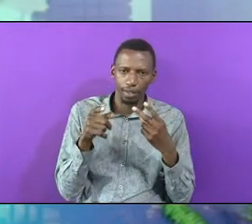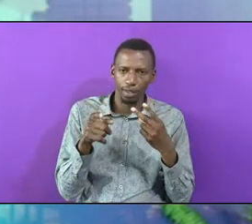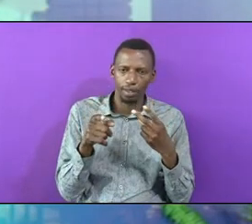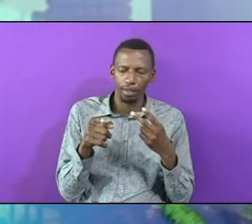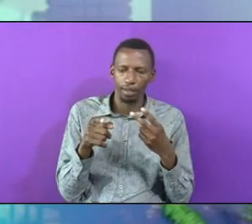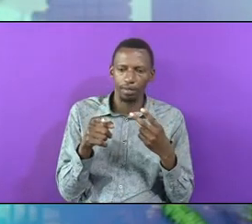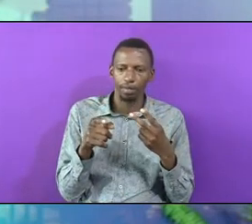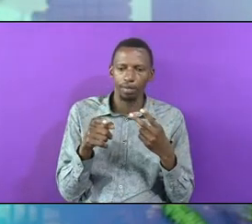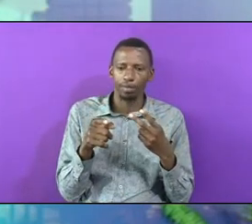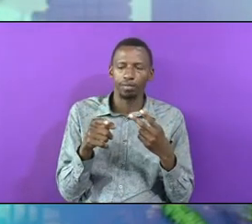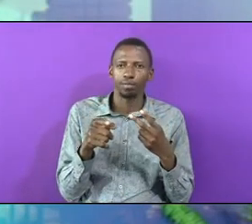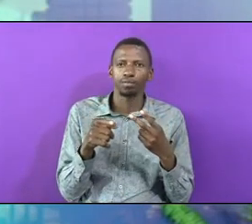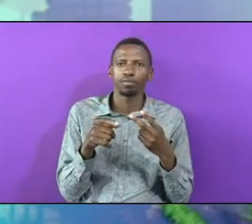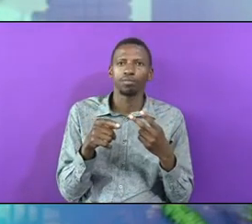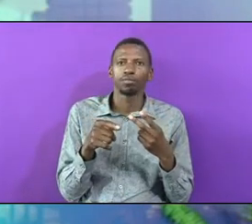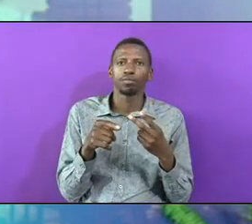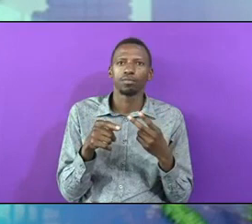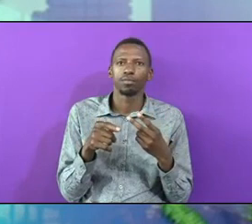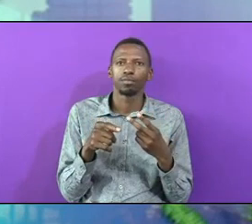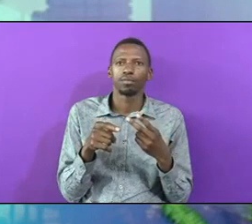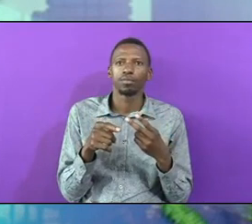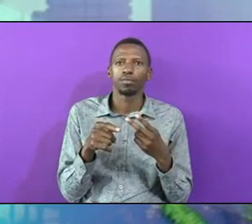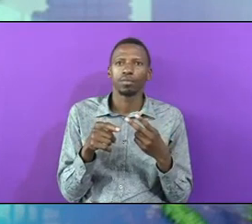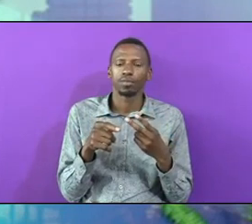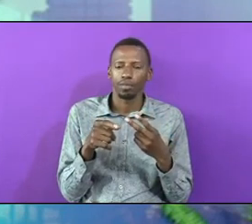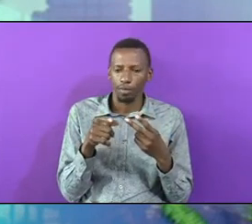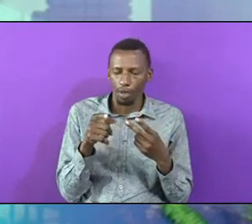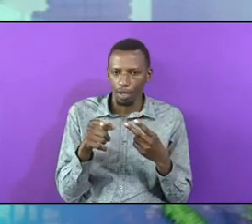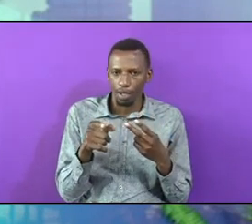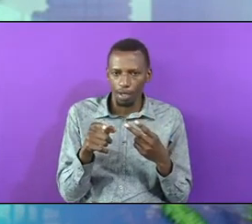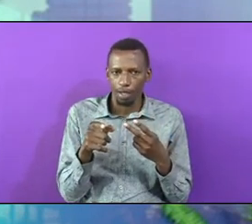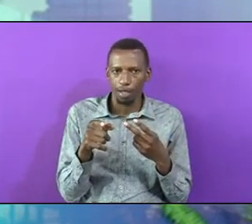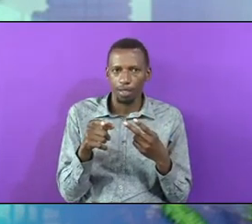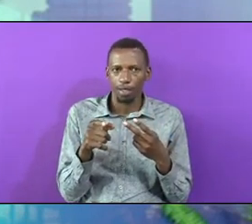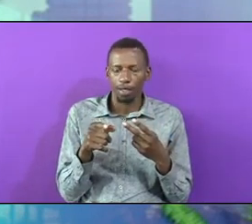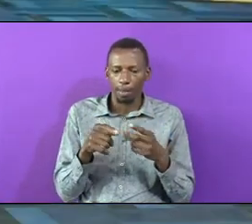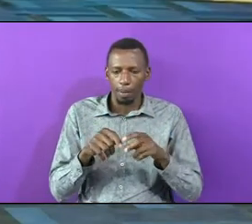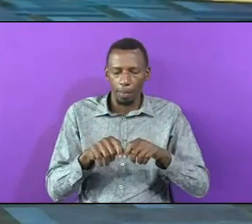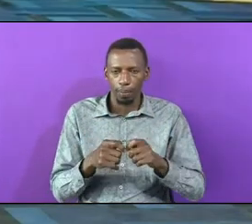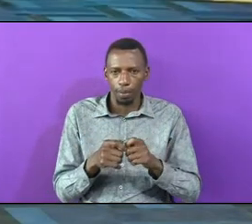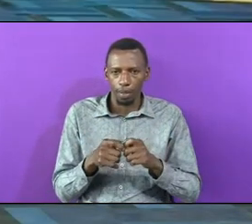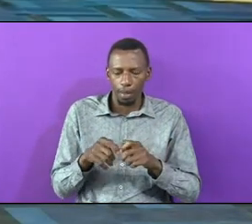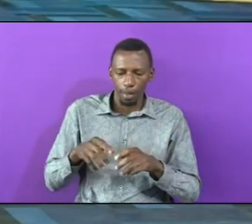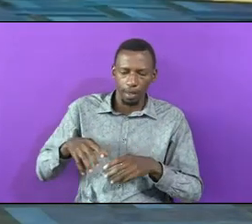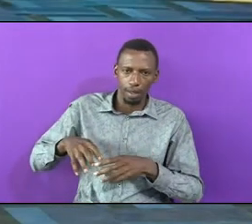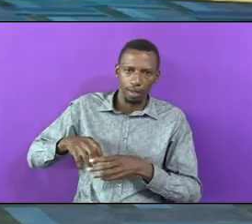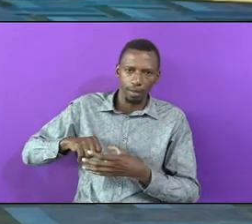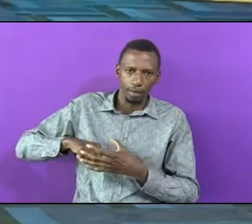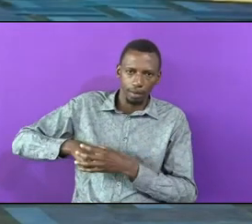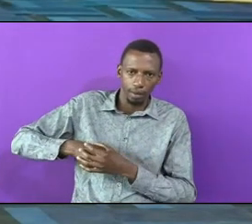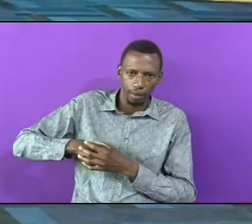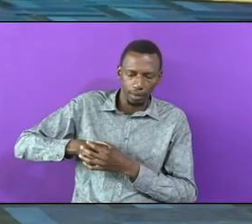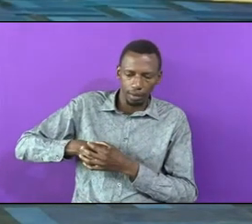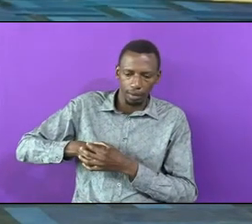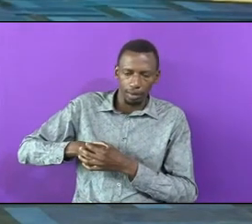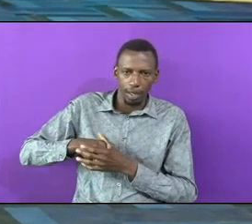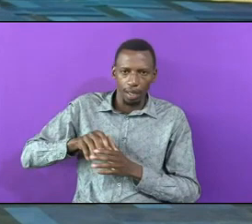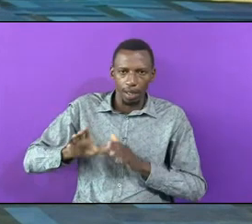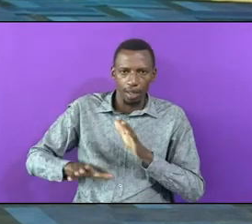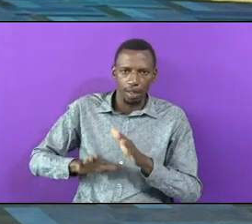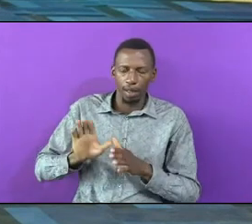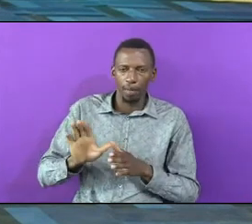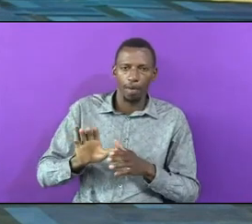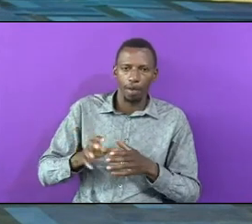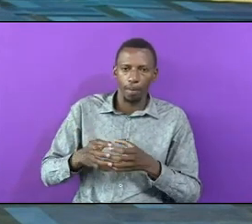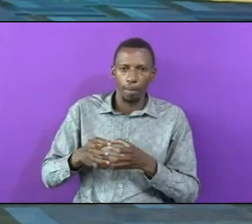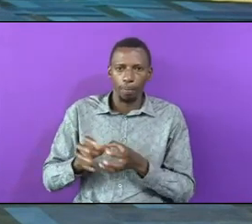Prevail Against Him He Touched The Socket Of His Heap And The Socket Of Jacob Was Out Of Joint As He